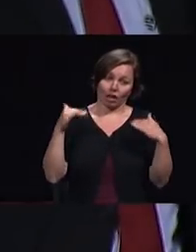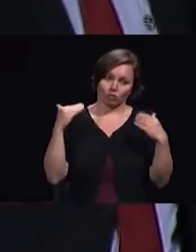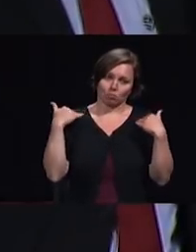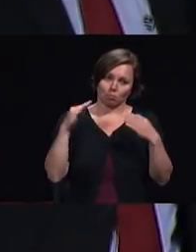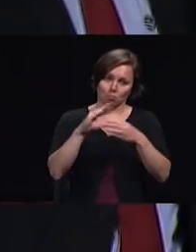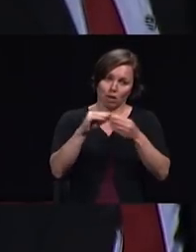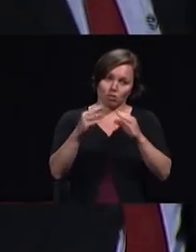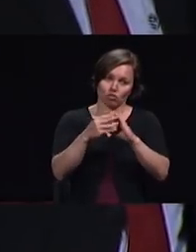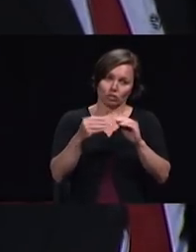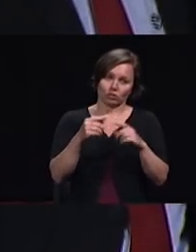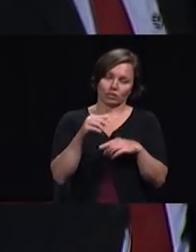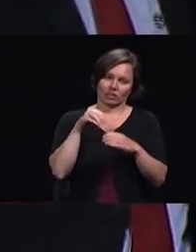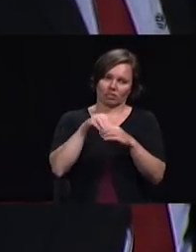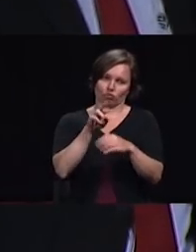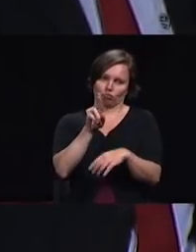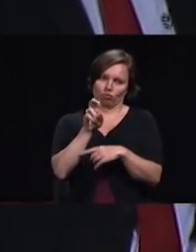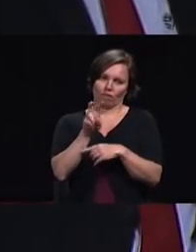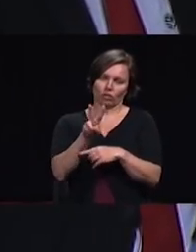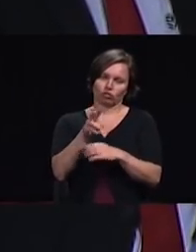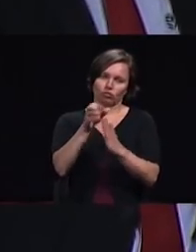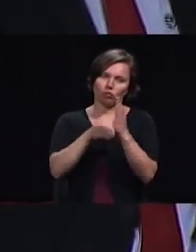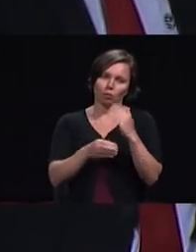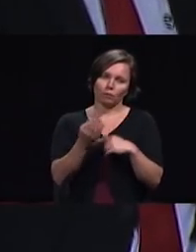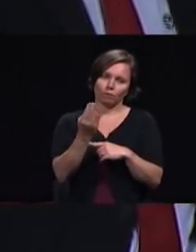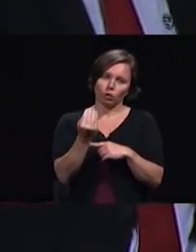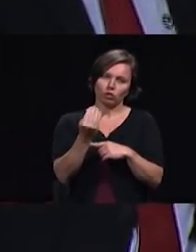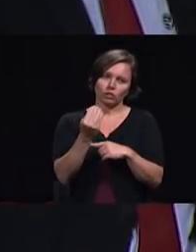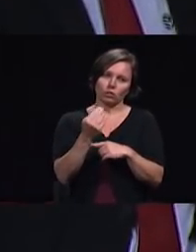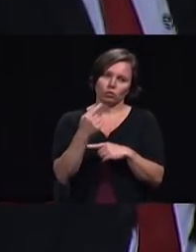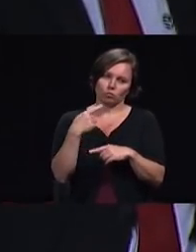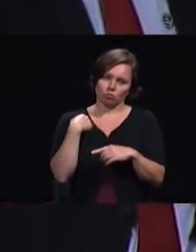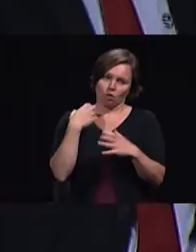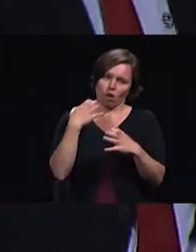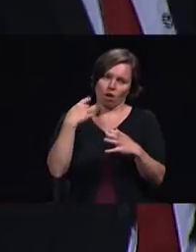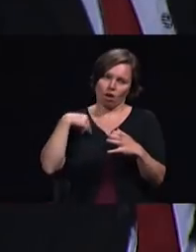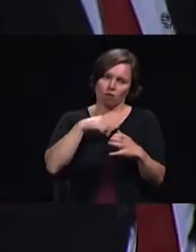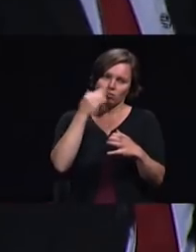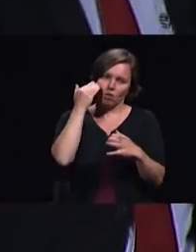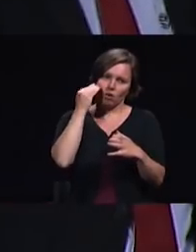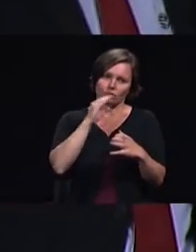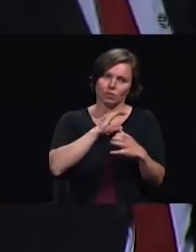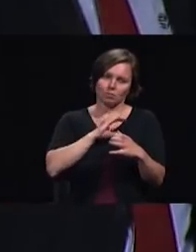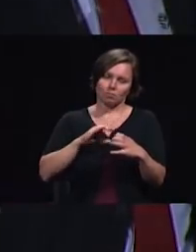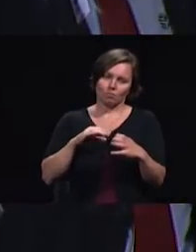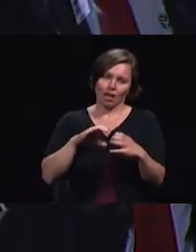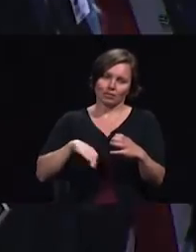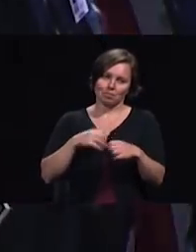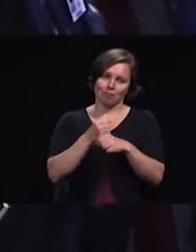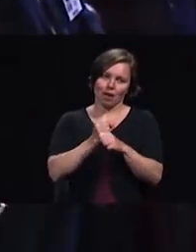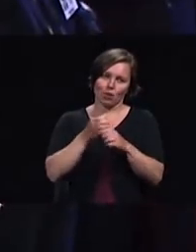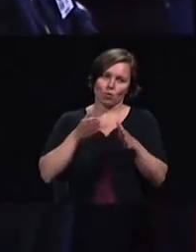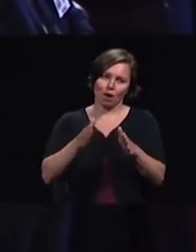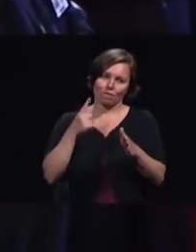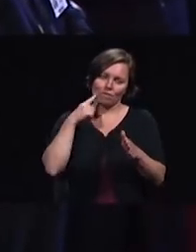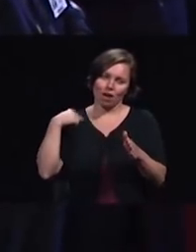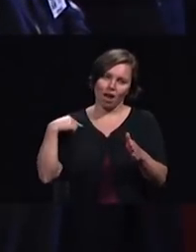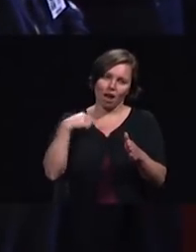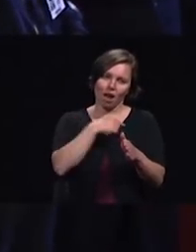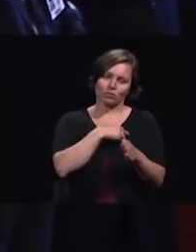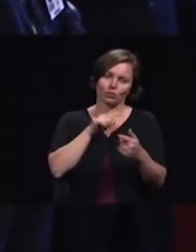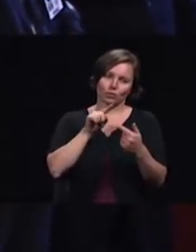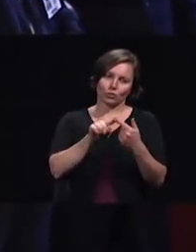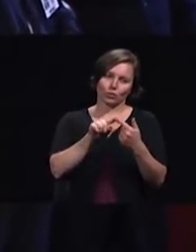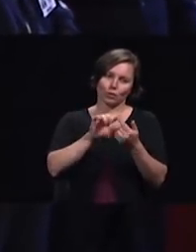and the knowledge that Christ has made a way of escape for each of us as we minister to